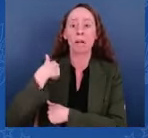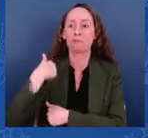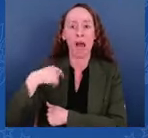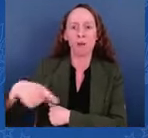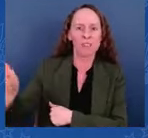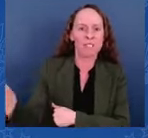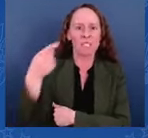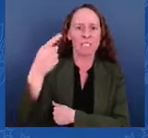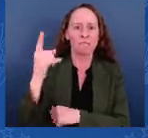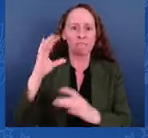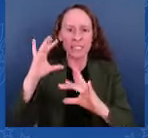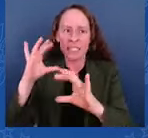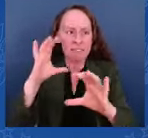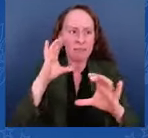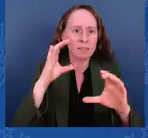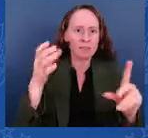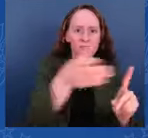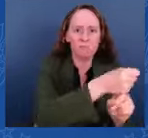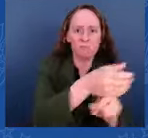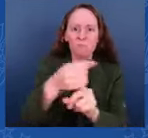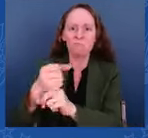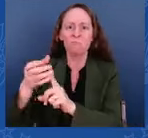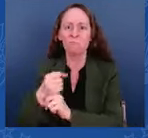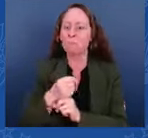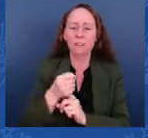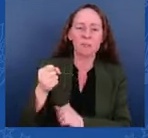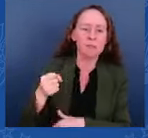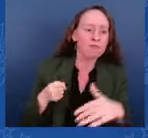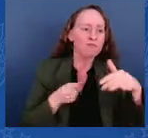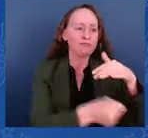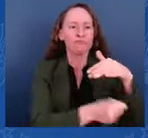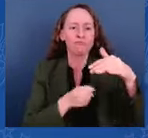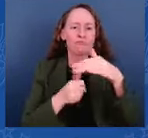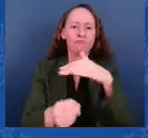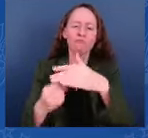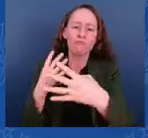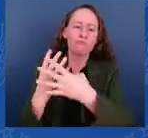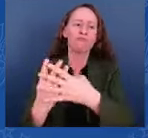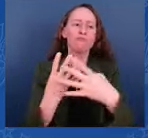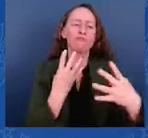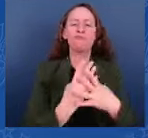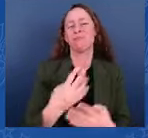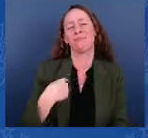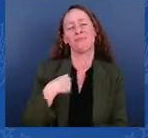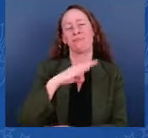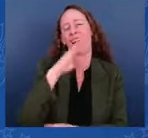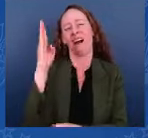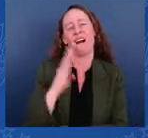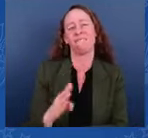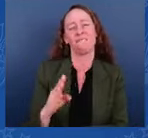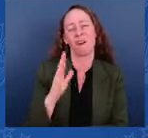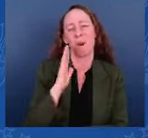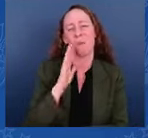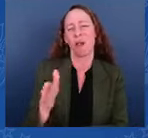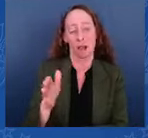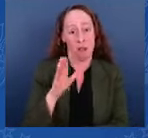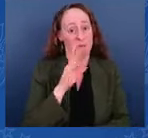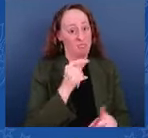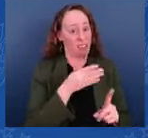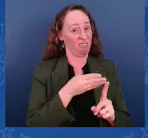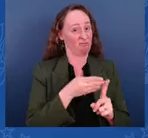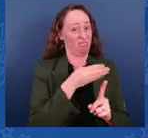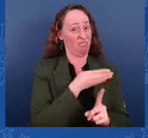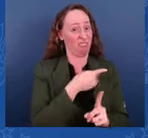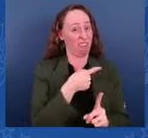families to put detention camps while awaiting deportation, as my predecessor says he will do if he occupies his office again.